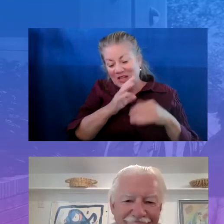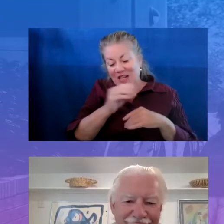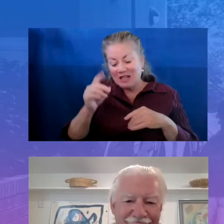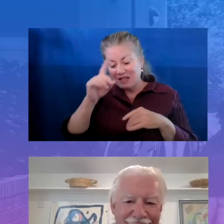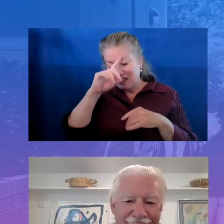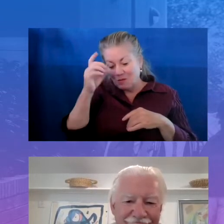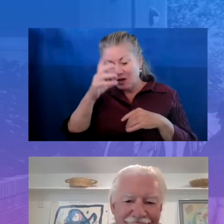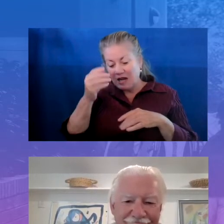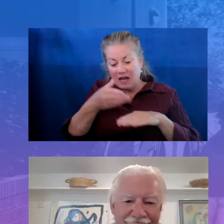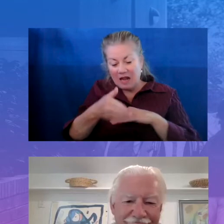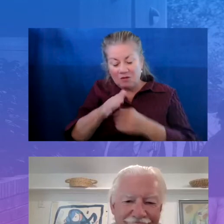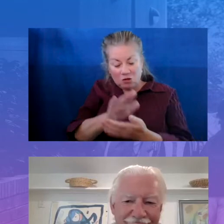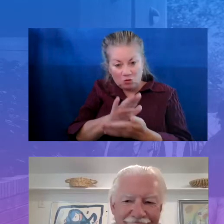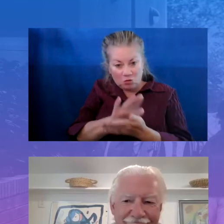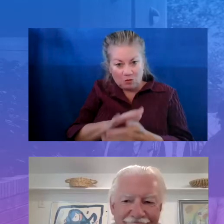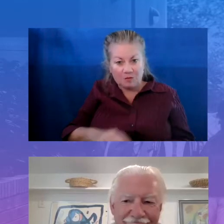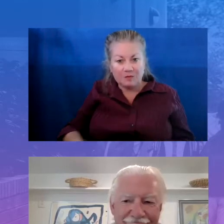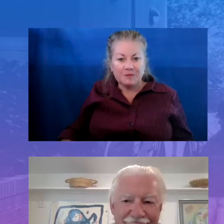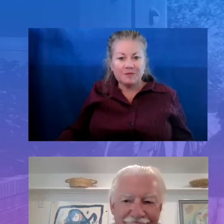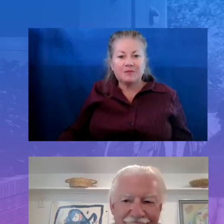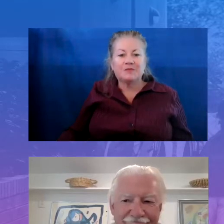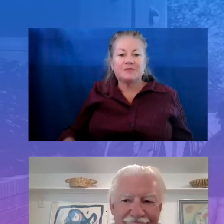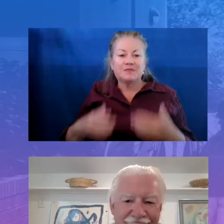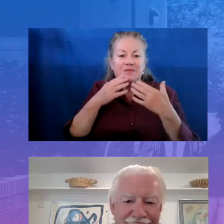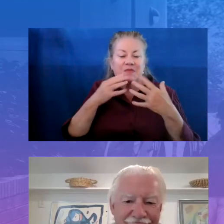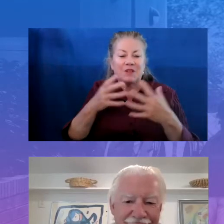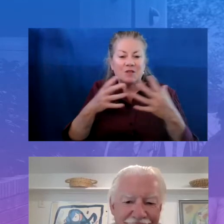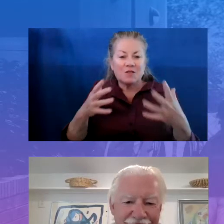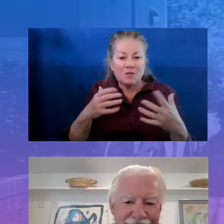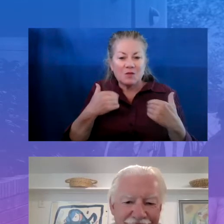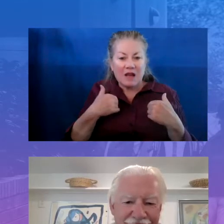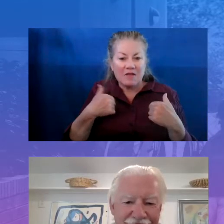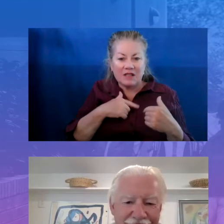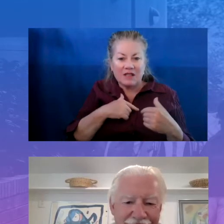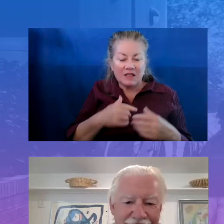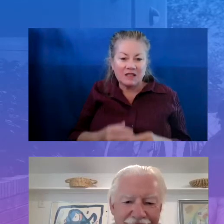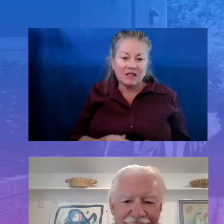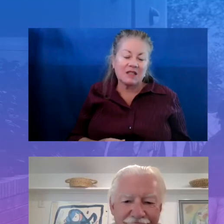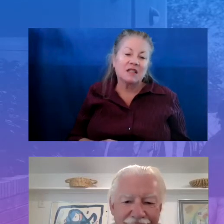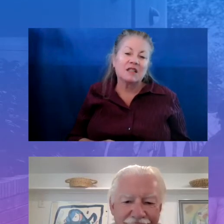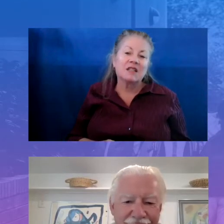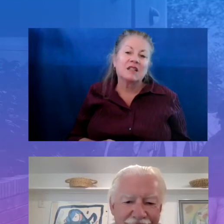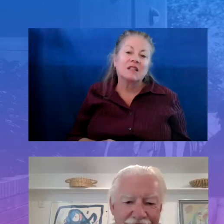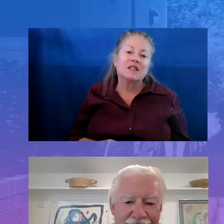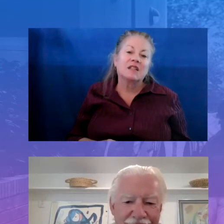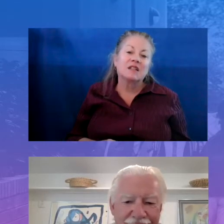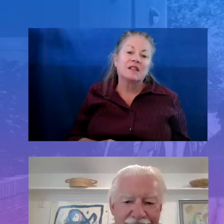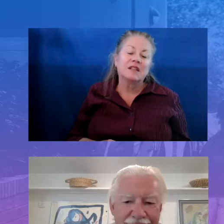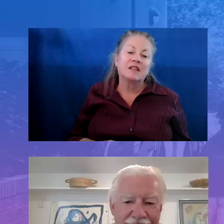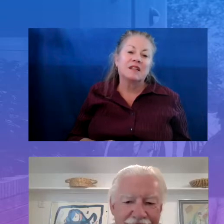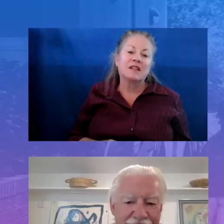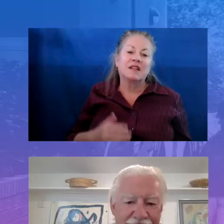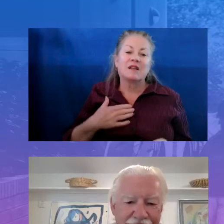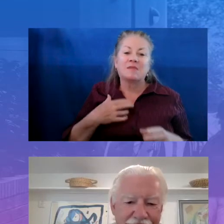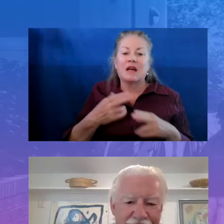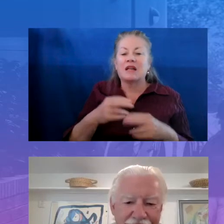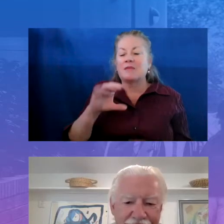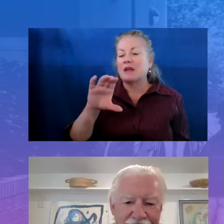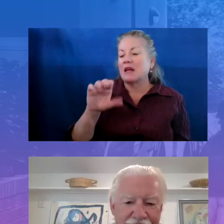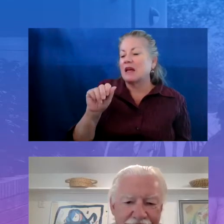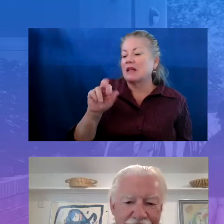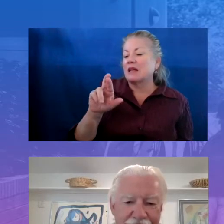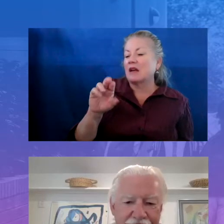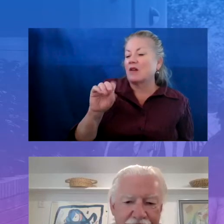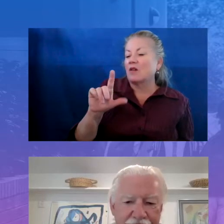Thank you so much, Terry, for having us. We're thrilled to be here and share the Tulsa story. My name is Caroline Shaw and I am the executive director of the